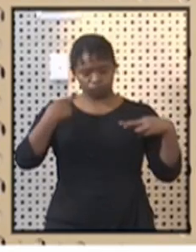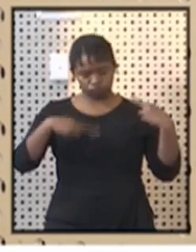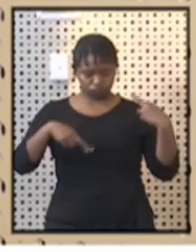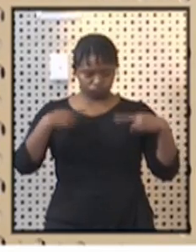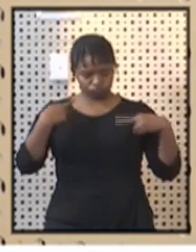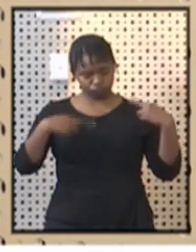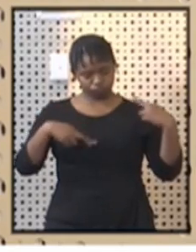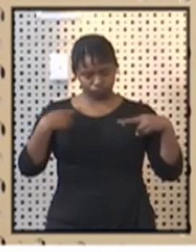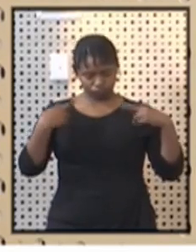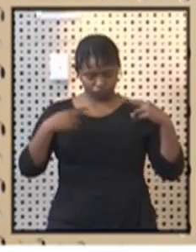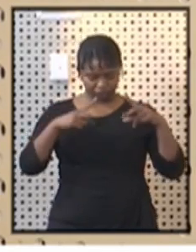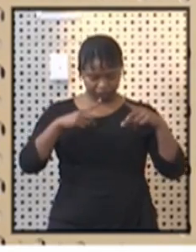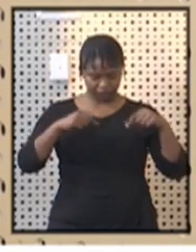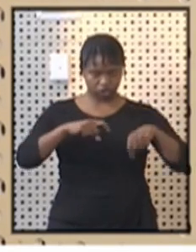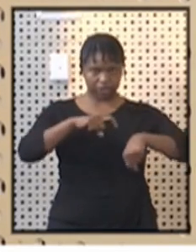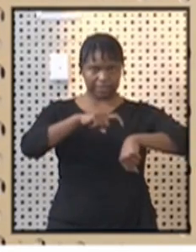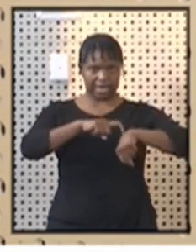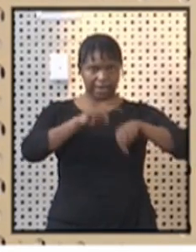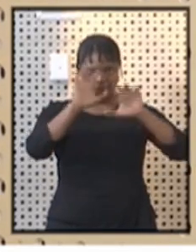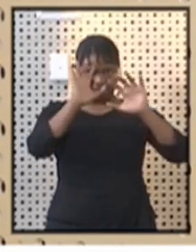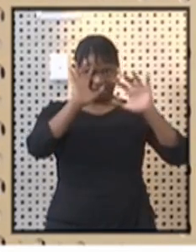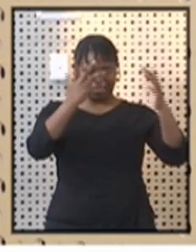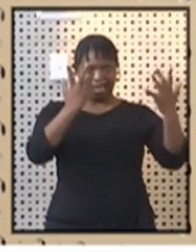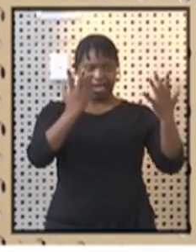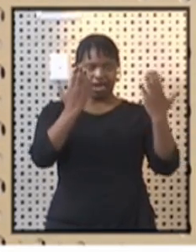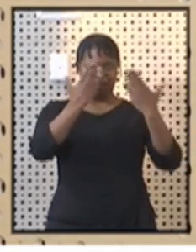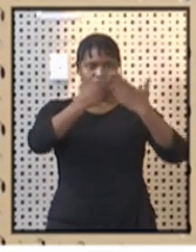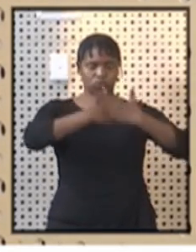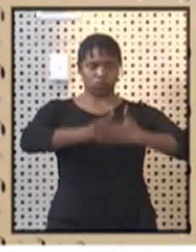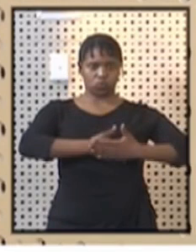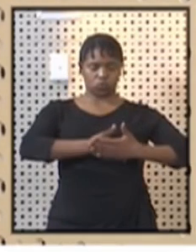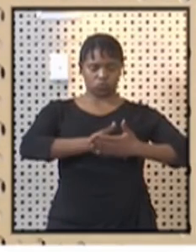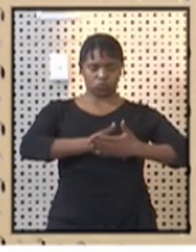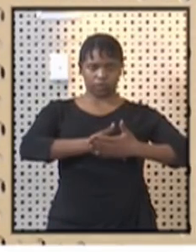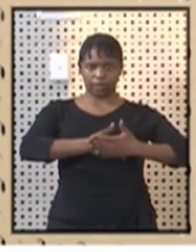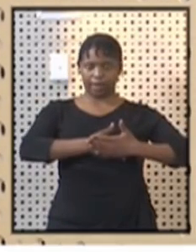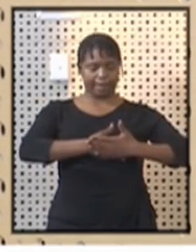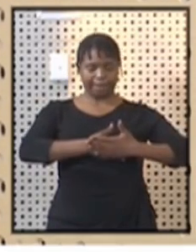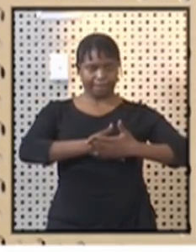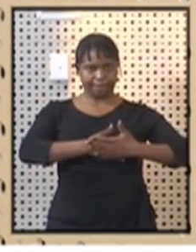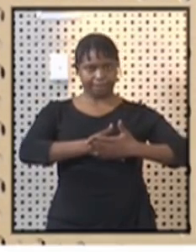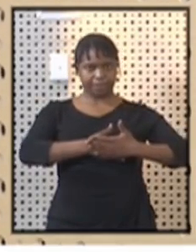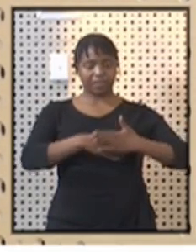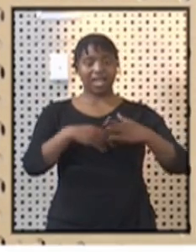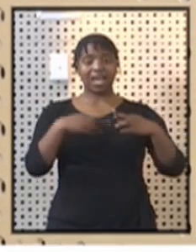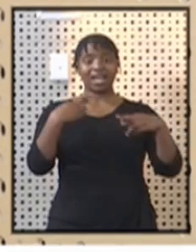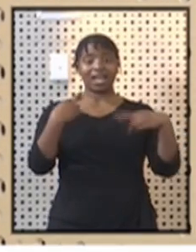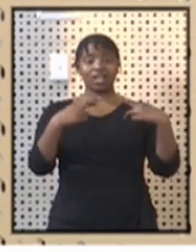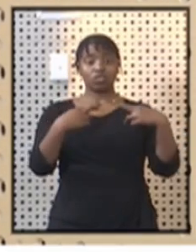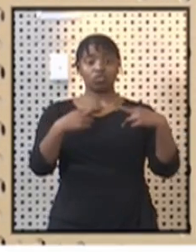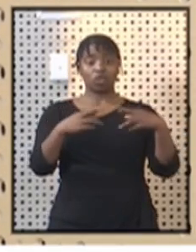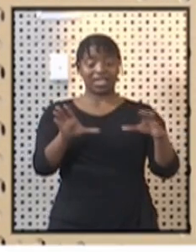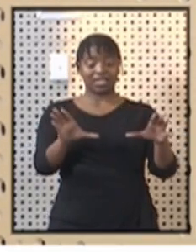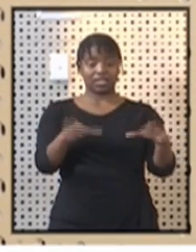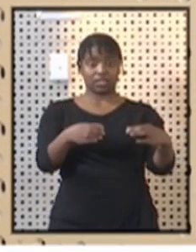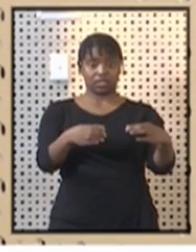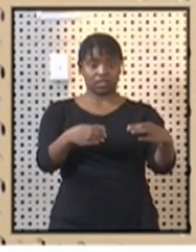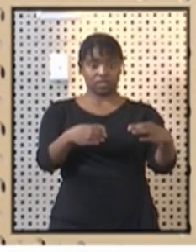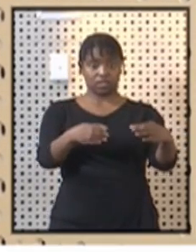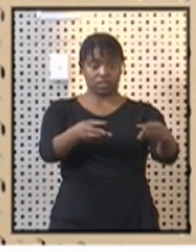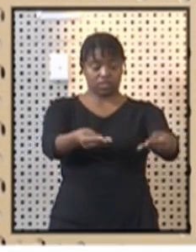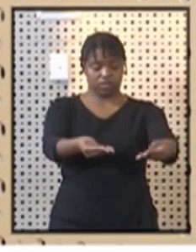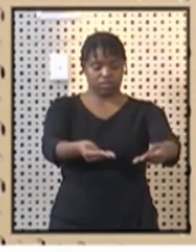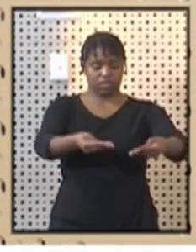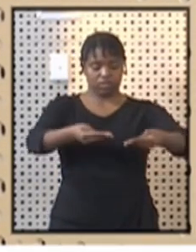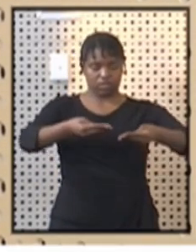only at 10 o'clock and so on. The submission we received from the industry was that